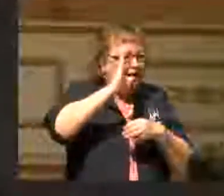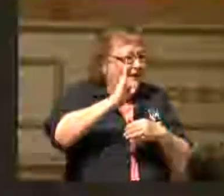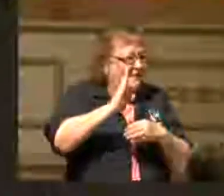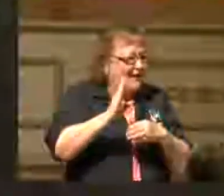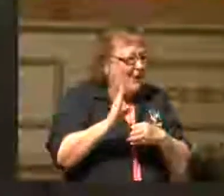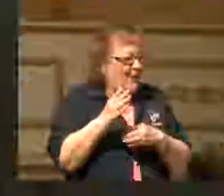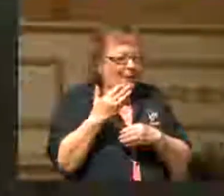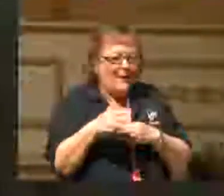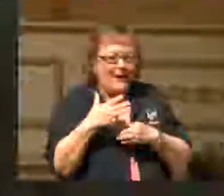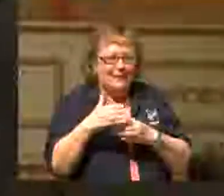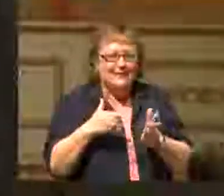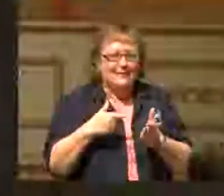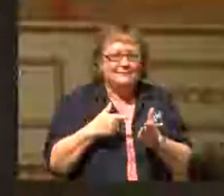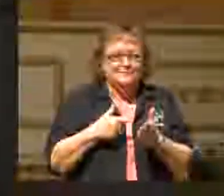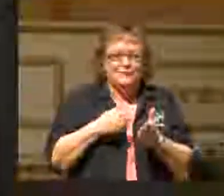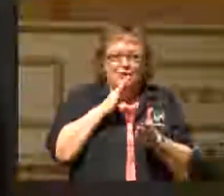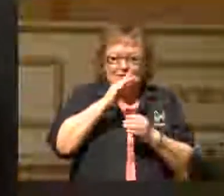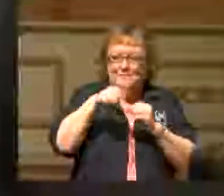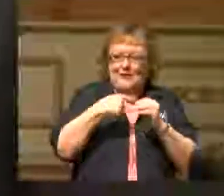this introduces our text.